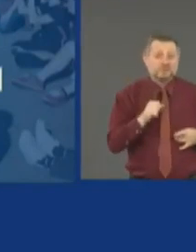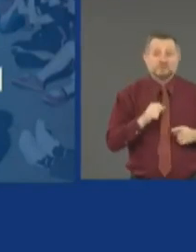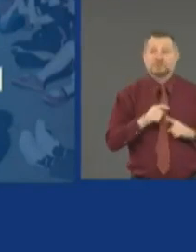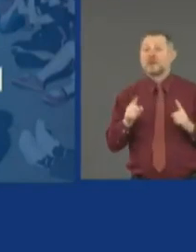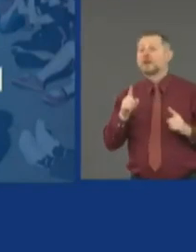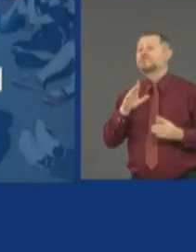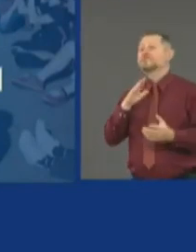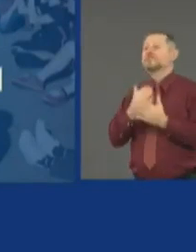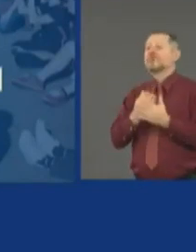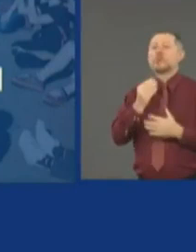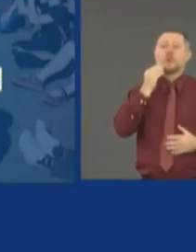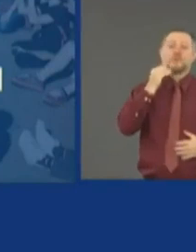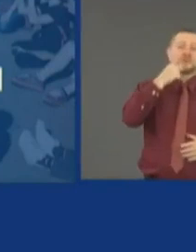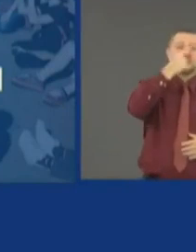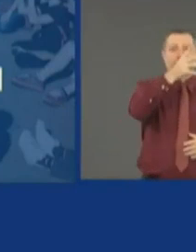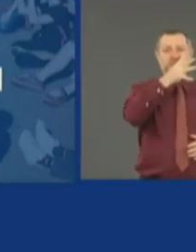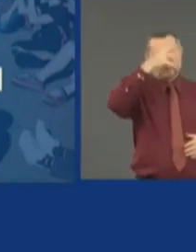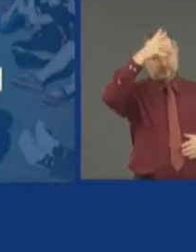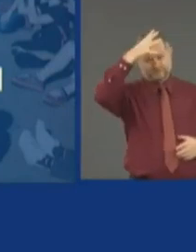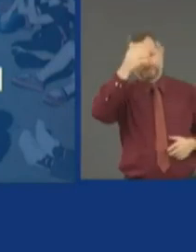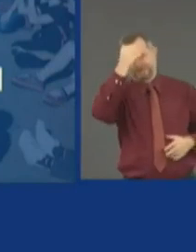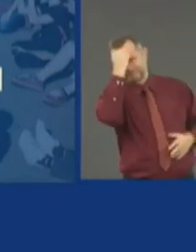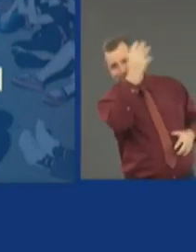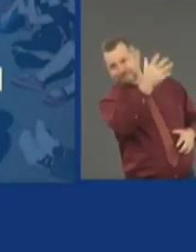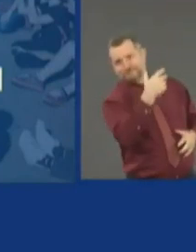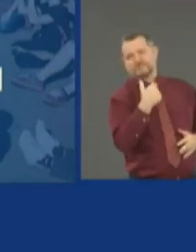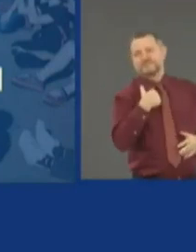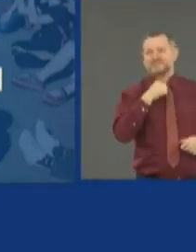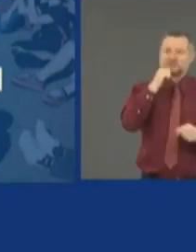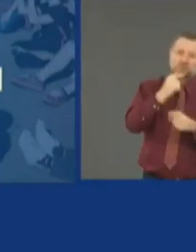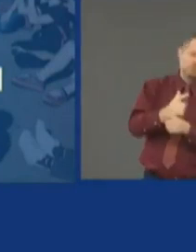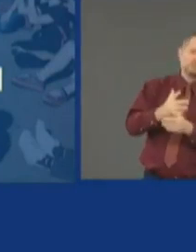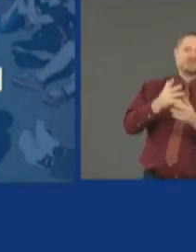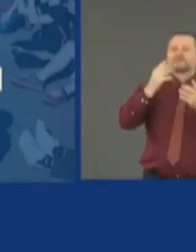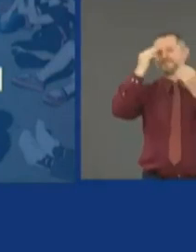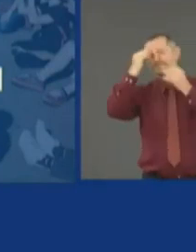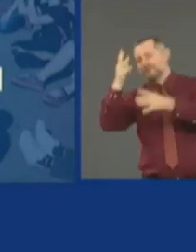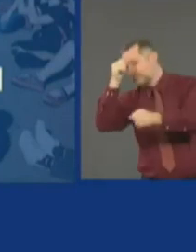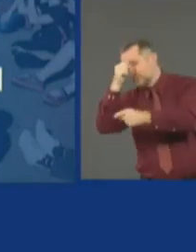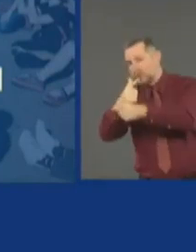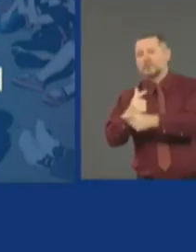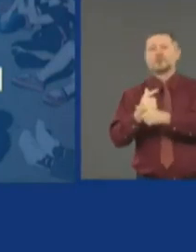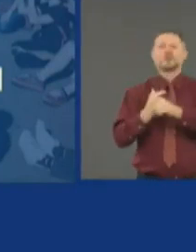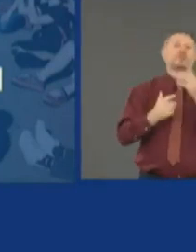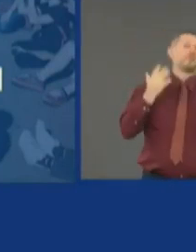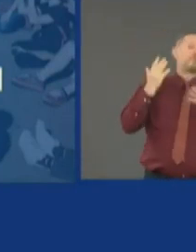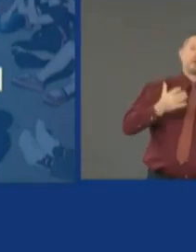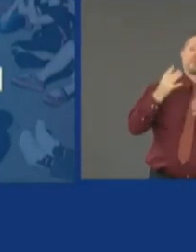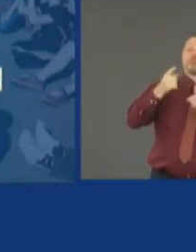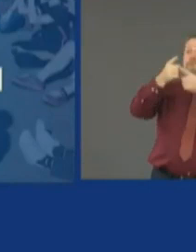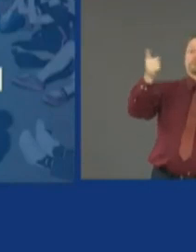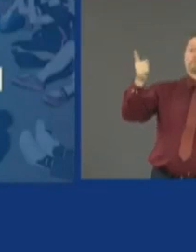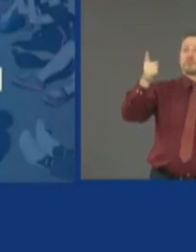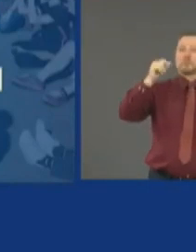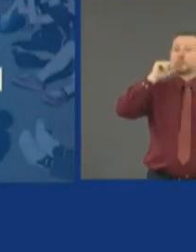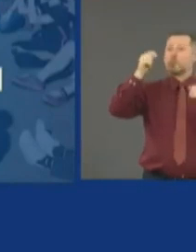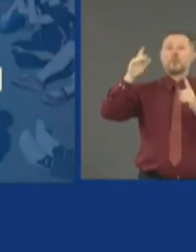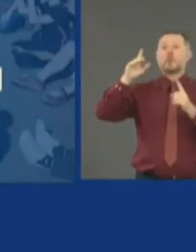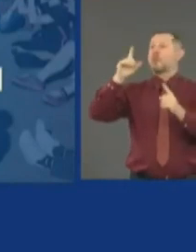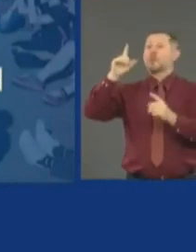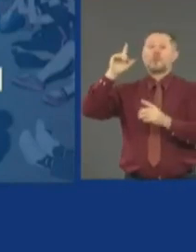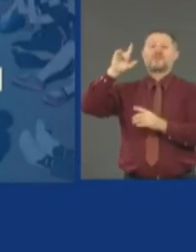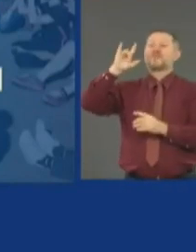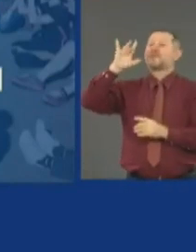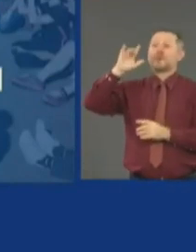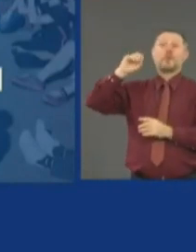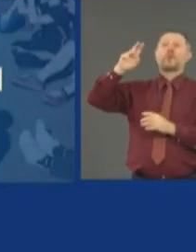parents, tell your sister, tell your brother, who may not be 25 years old to consider them a superhero, consider themselves